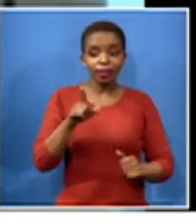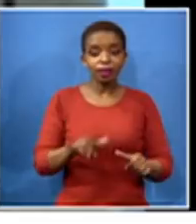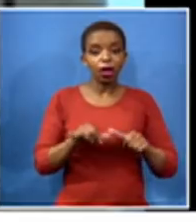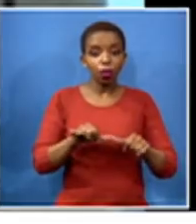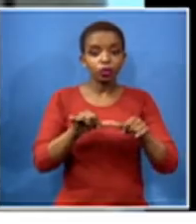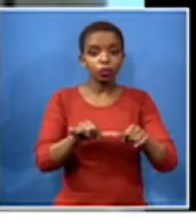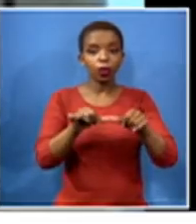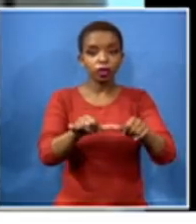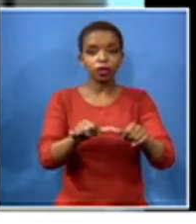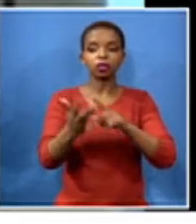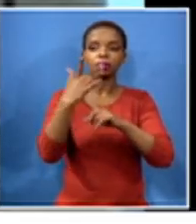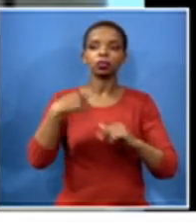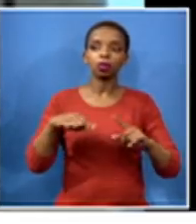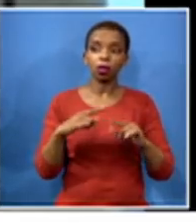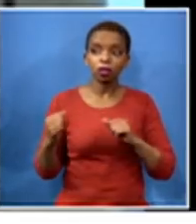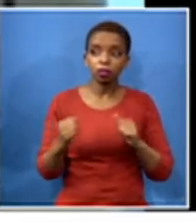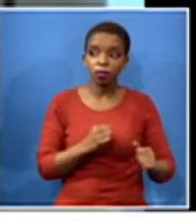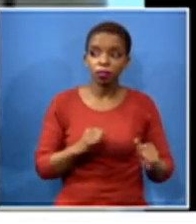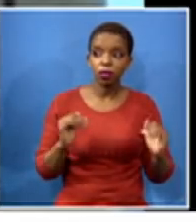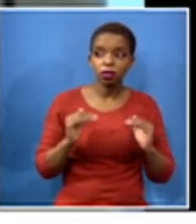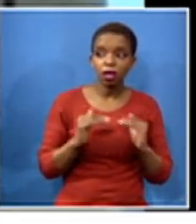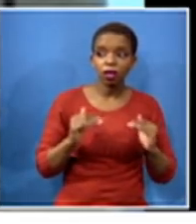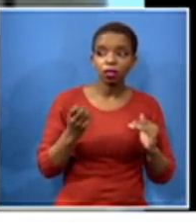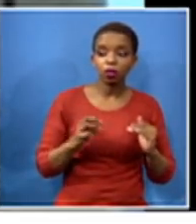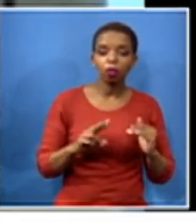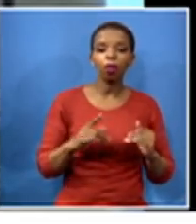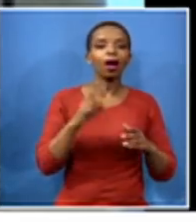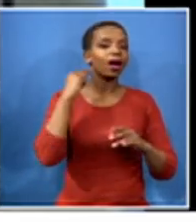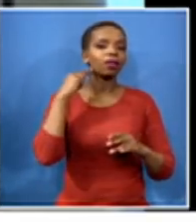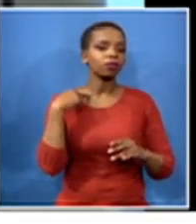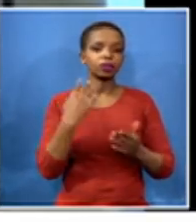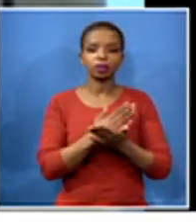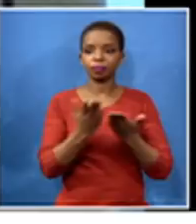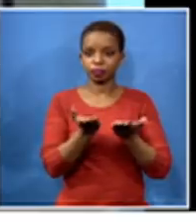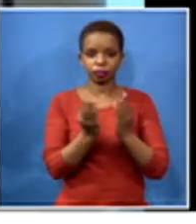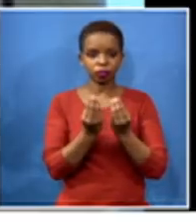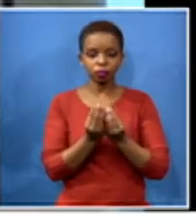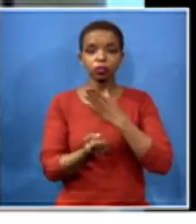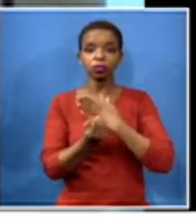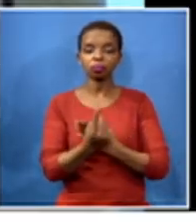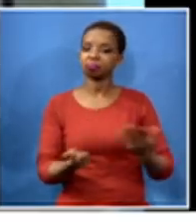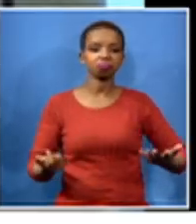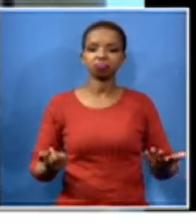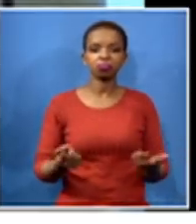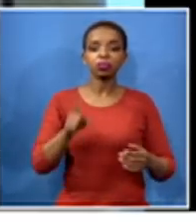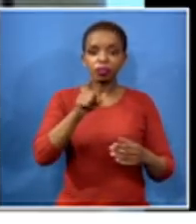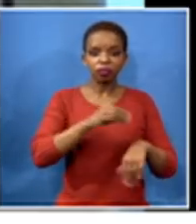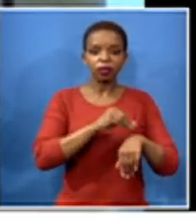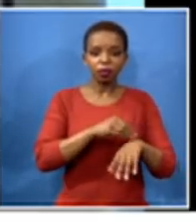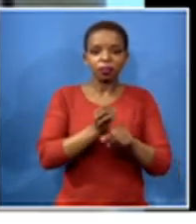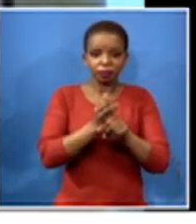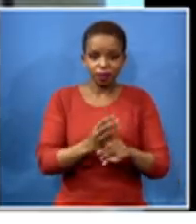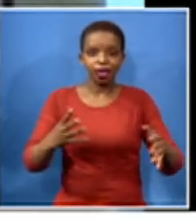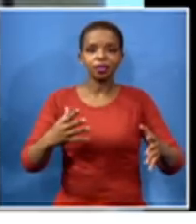maintain the standard and unfortunately this may not be happening and this is where the problems start beginning to creep in and of course